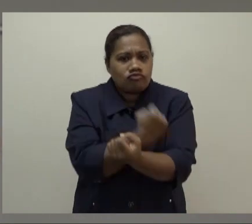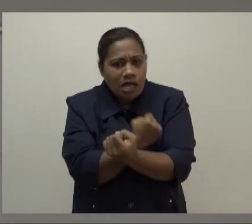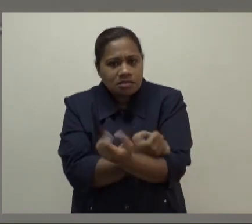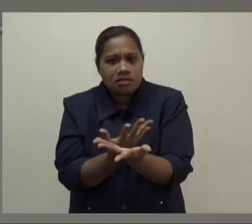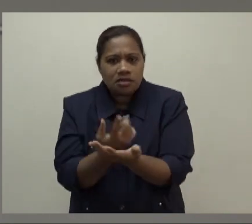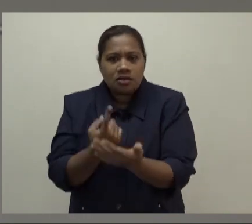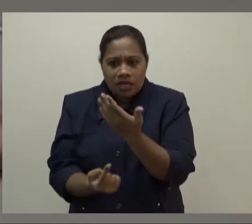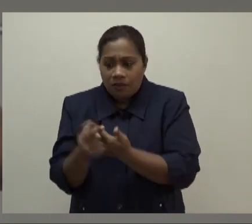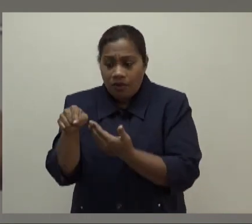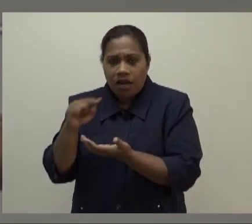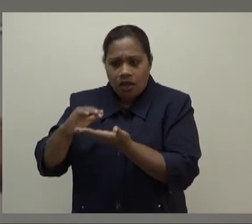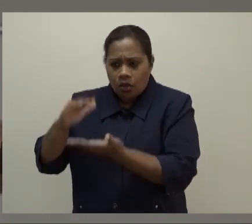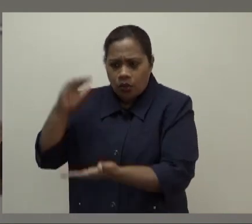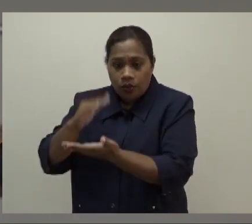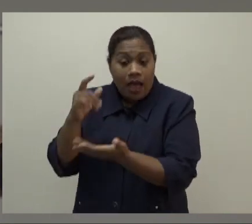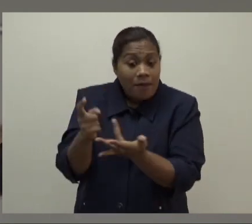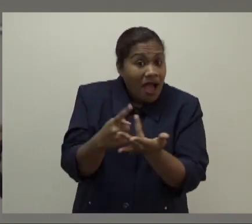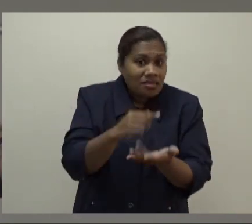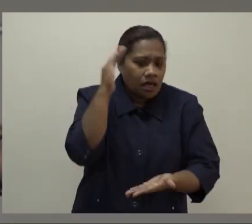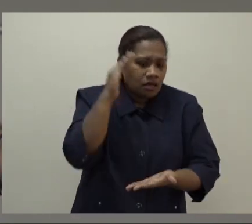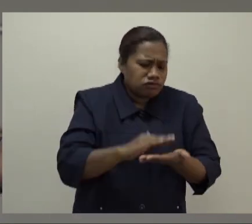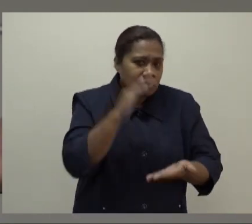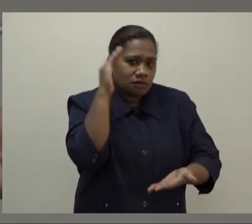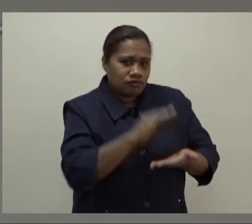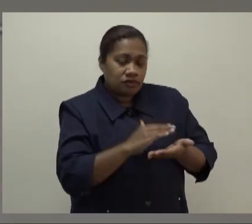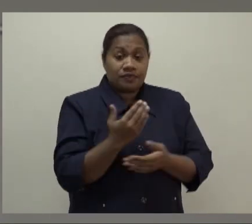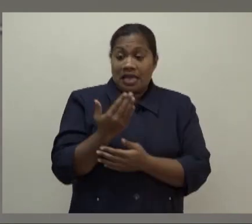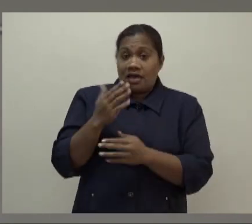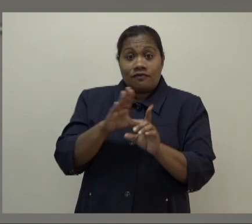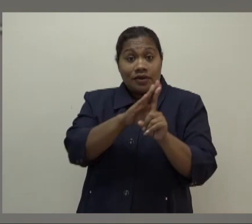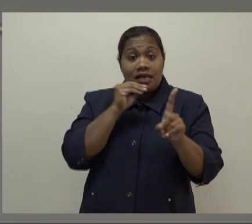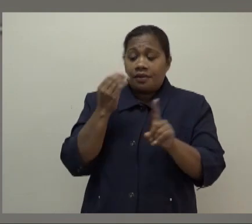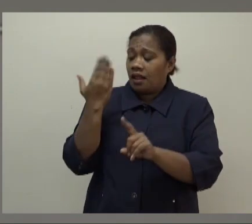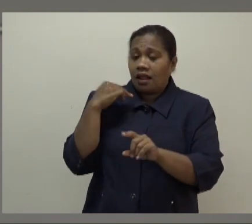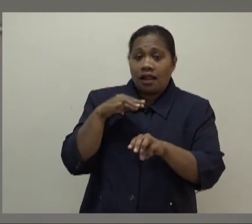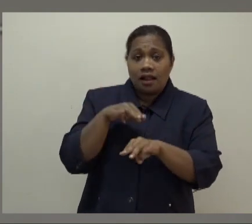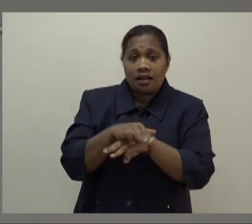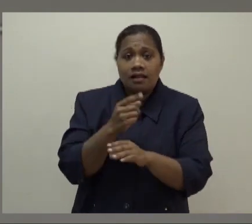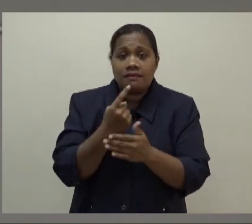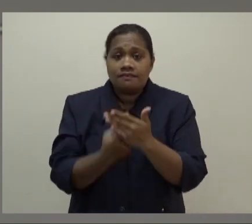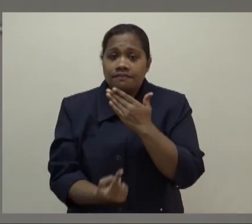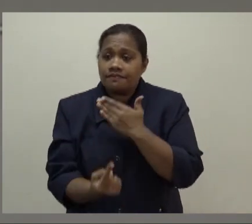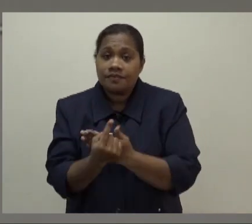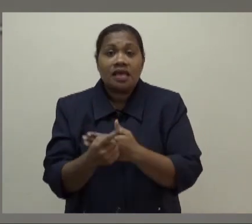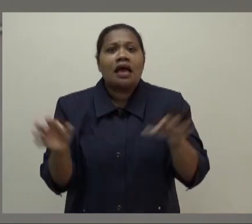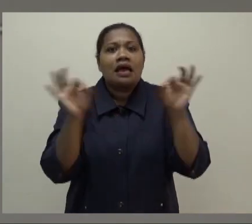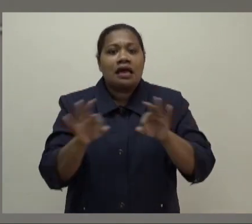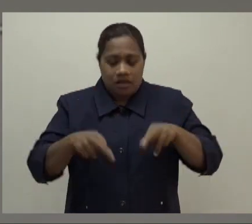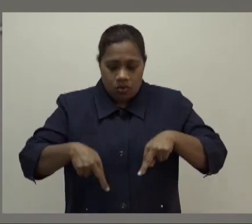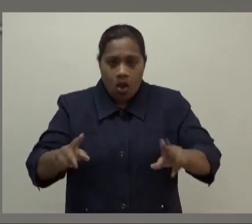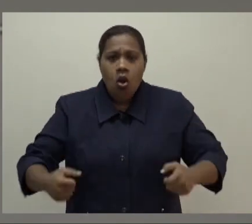decreased. An example, in the last month, we have had no rural fatalities at all, and that is